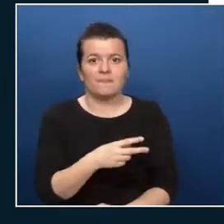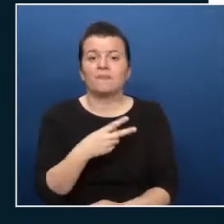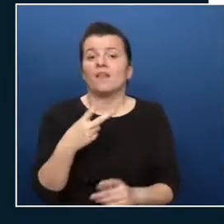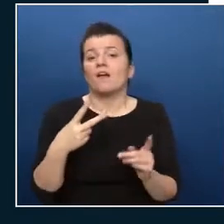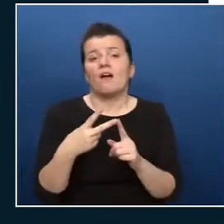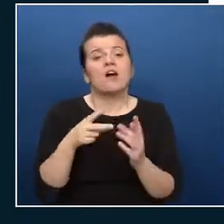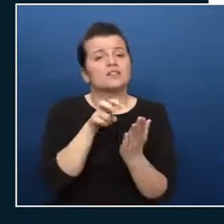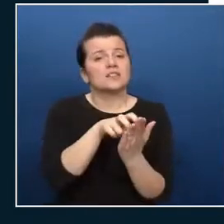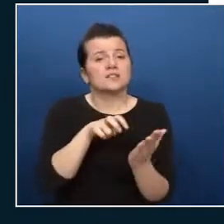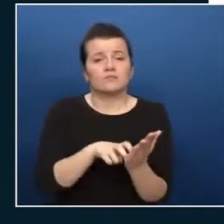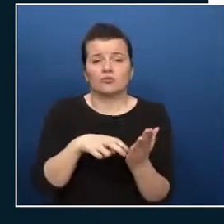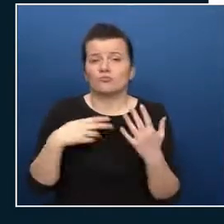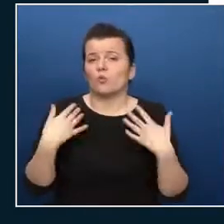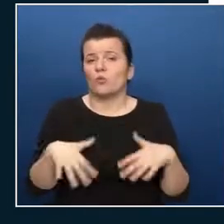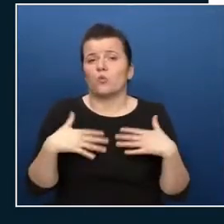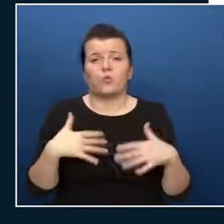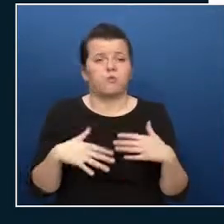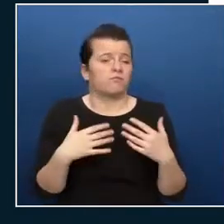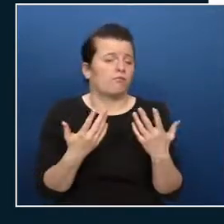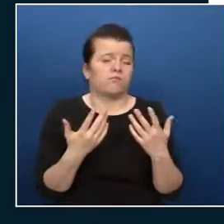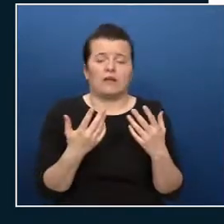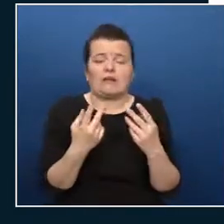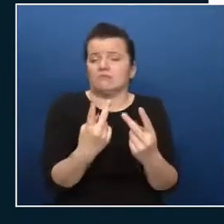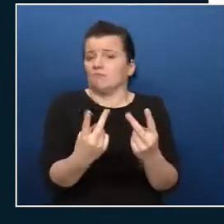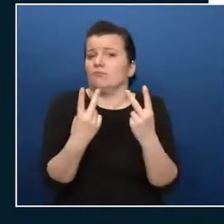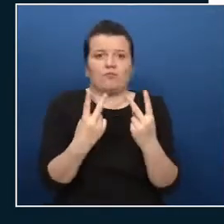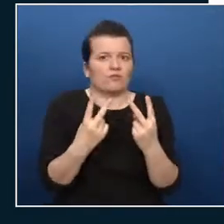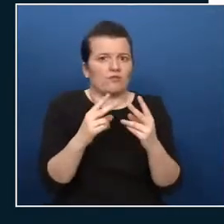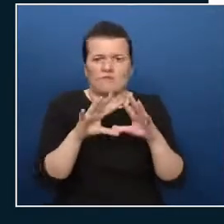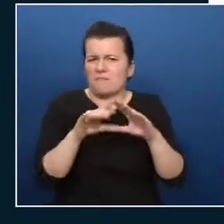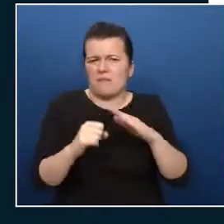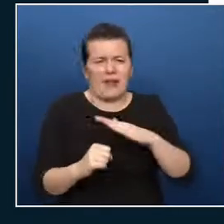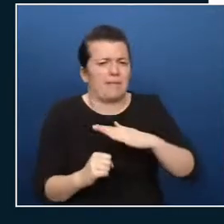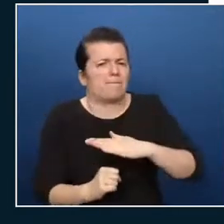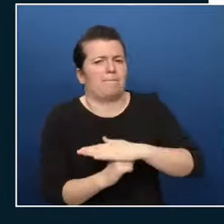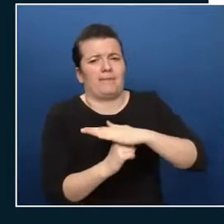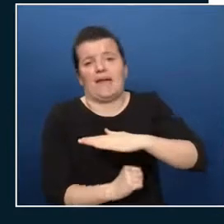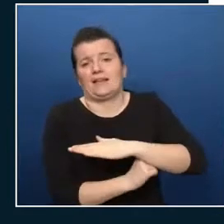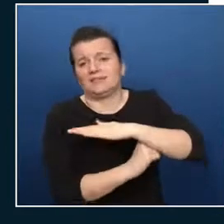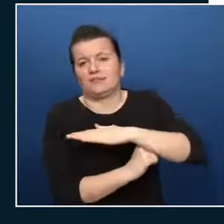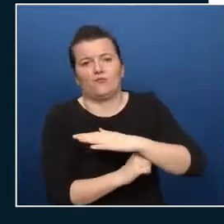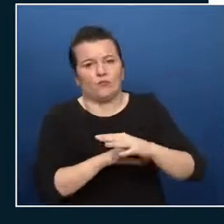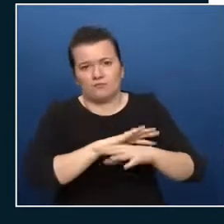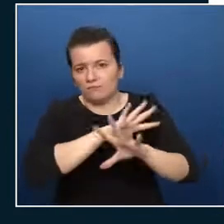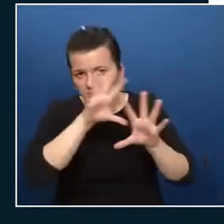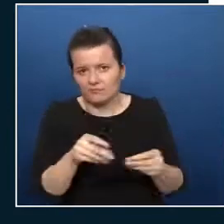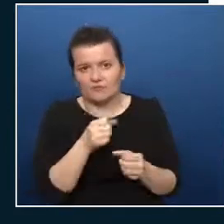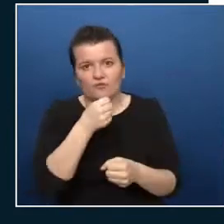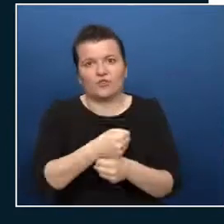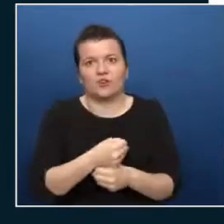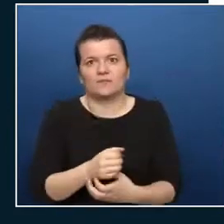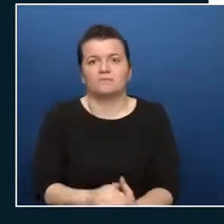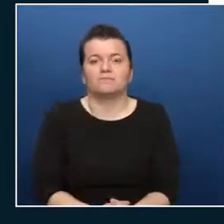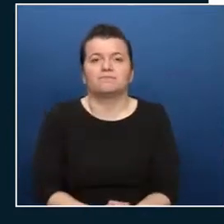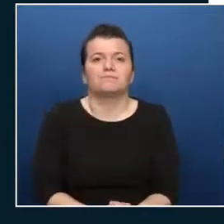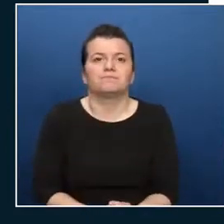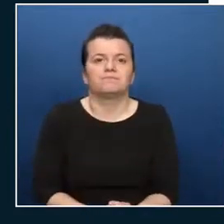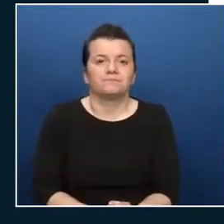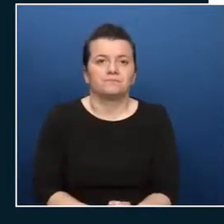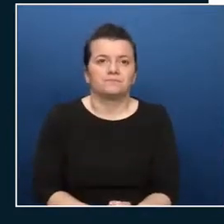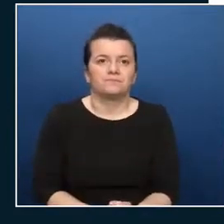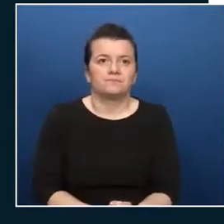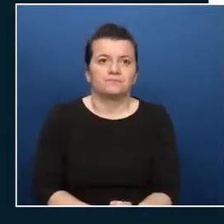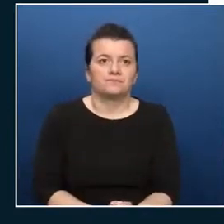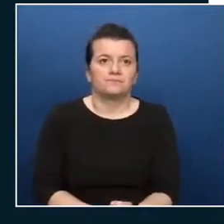even though the landing zone framework has enterprise scale in it it's it's it's it's